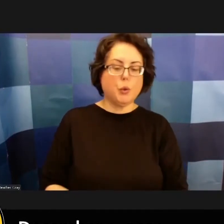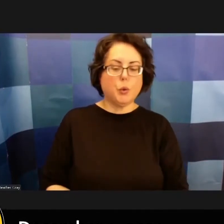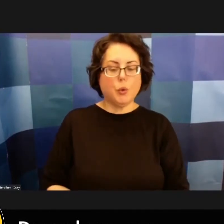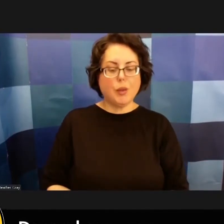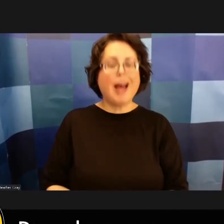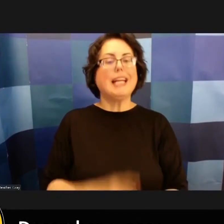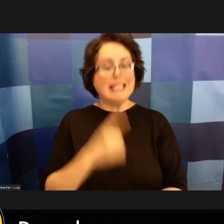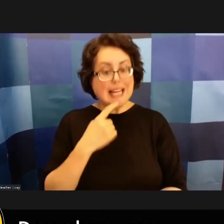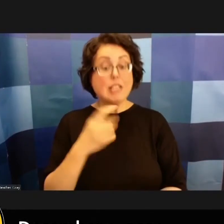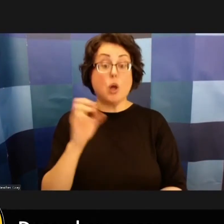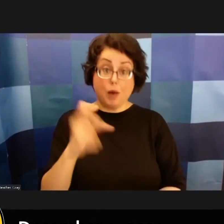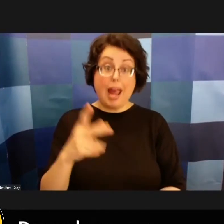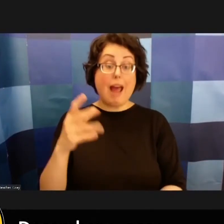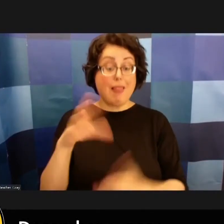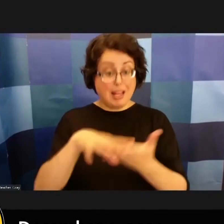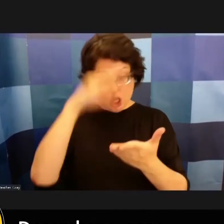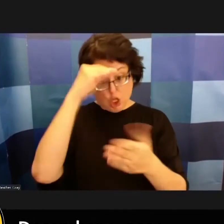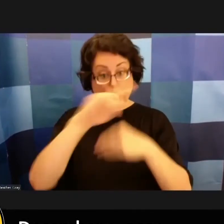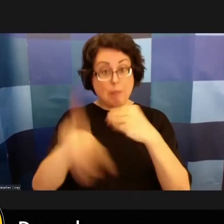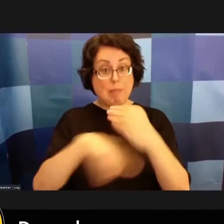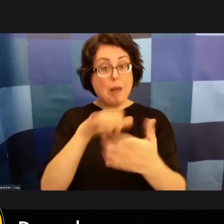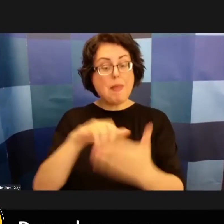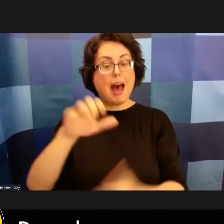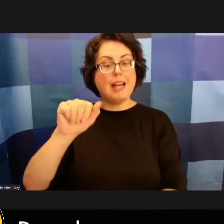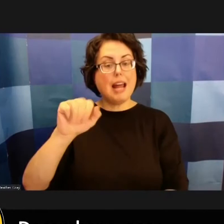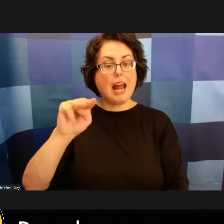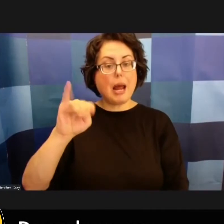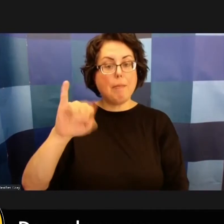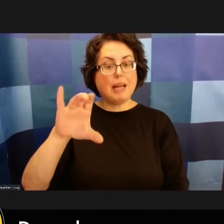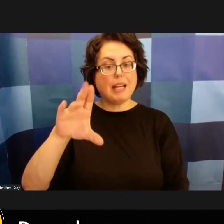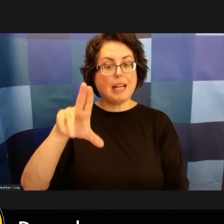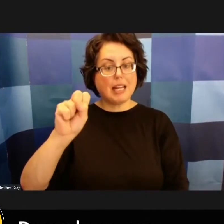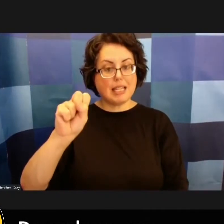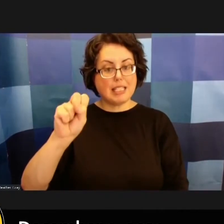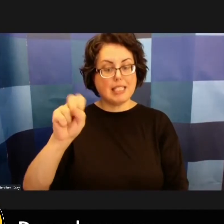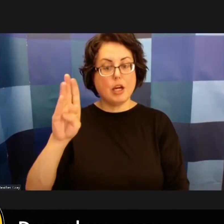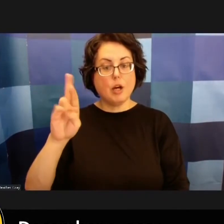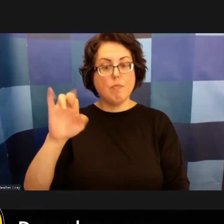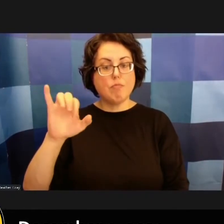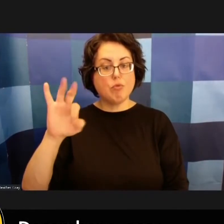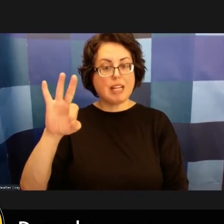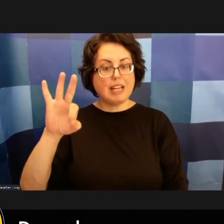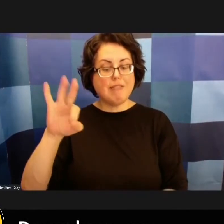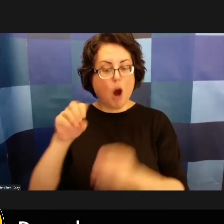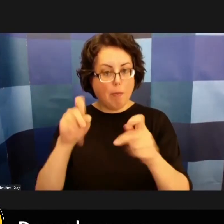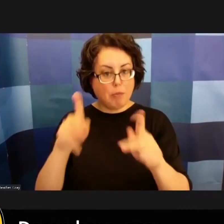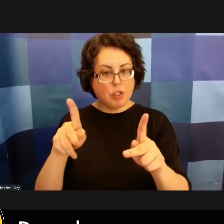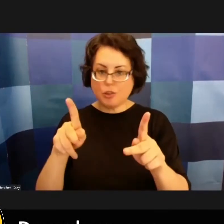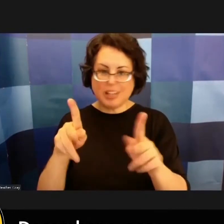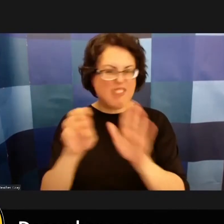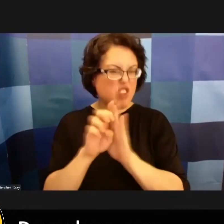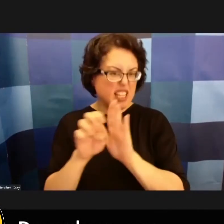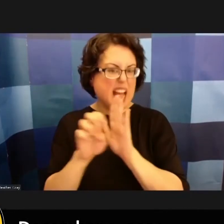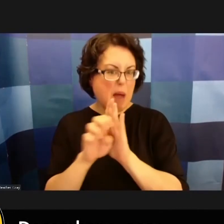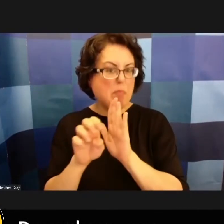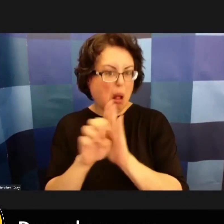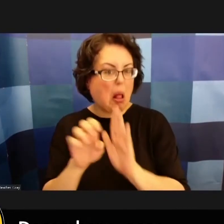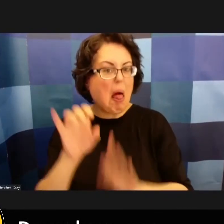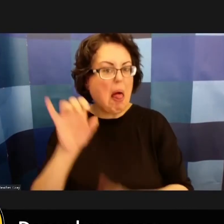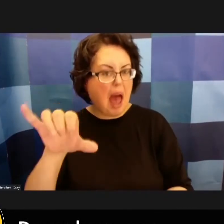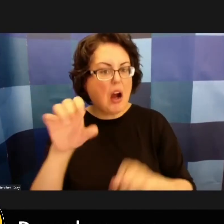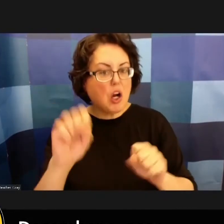amicus brief opportunity for example whether that might be you know it could involve a variety of issues